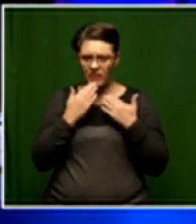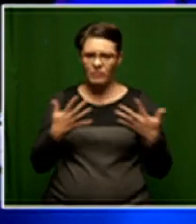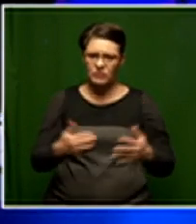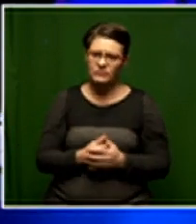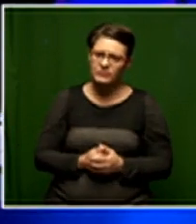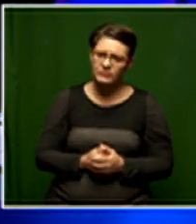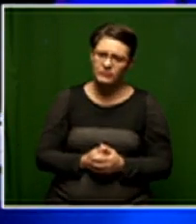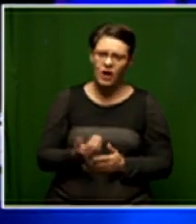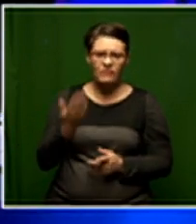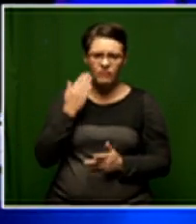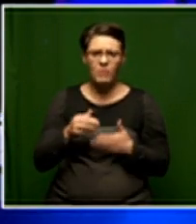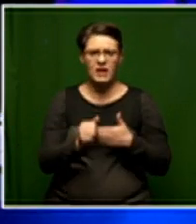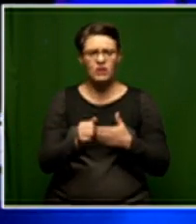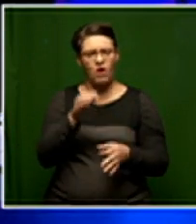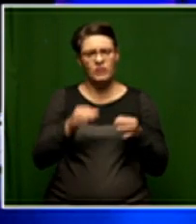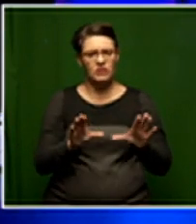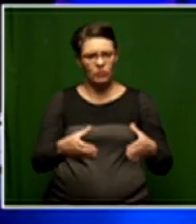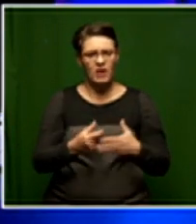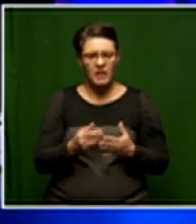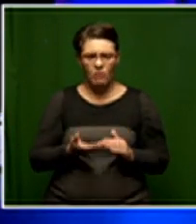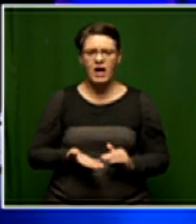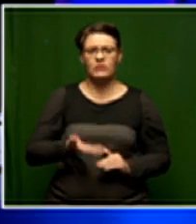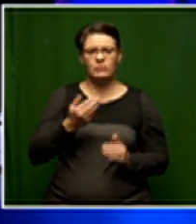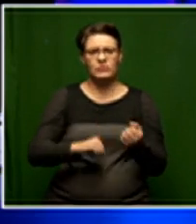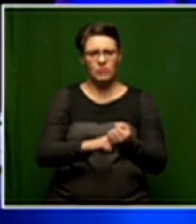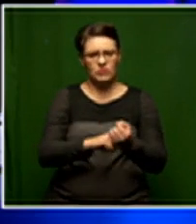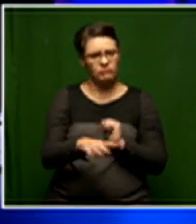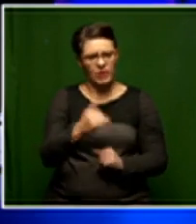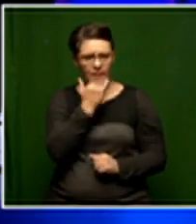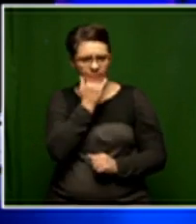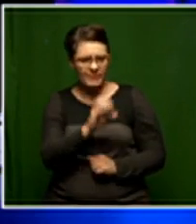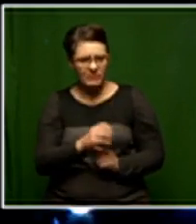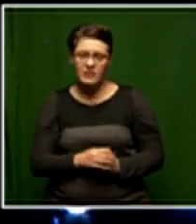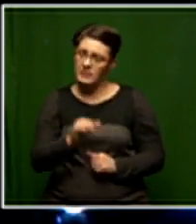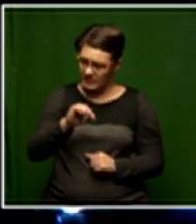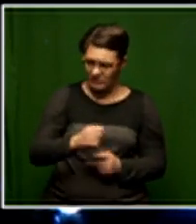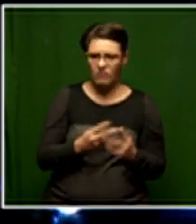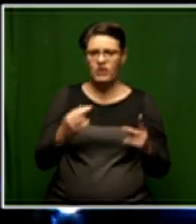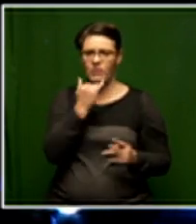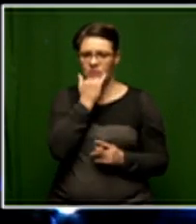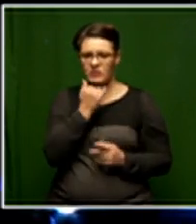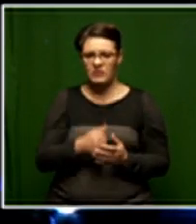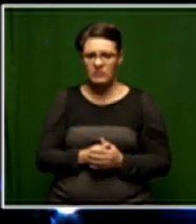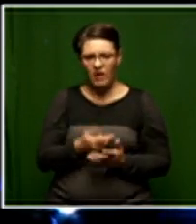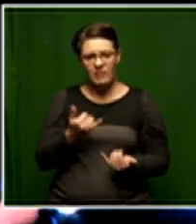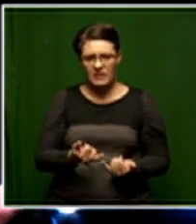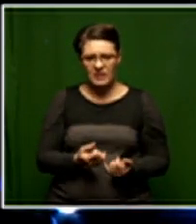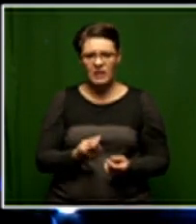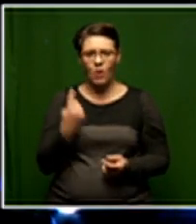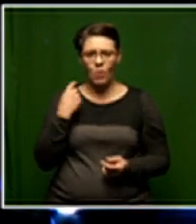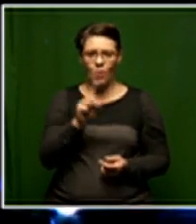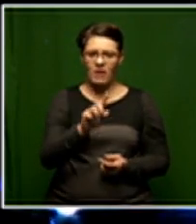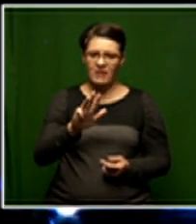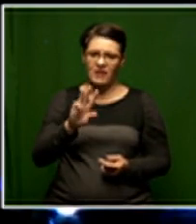much. Thank you, Stephen. Former leader of this party that now has increased its support. I imagine you're very pleased. Yes, I'm very pleased. I've been at this place since